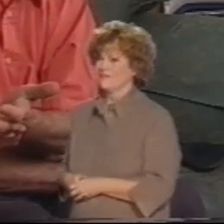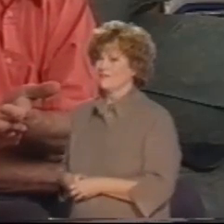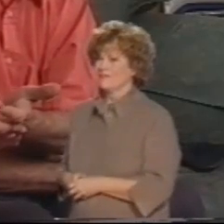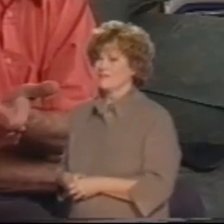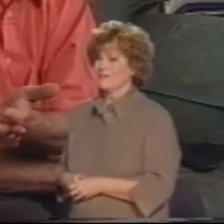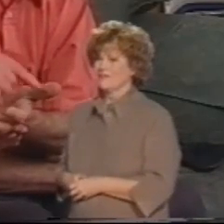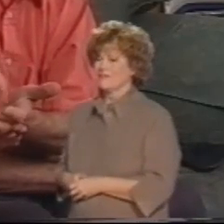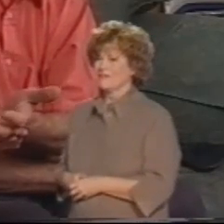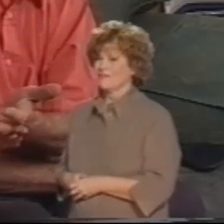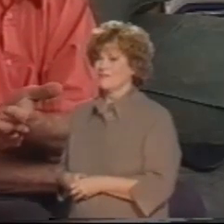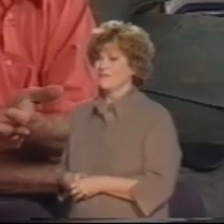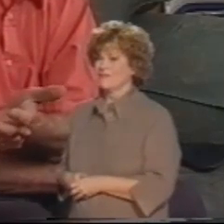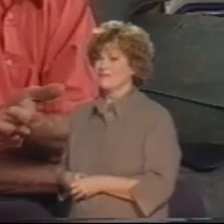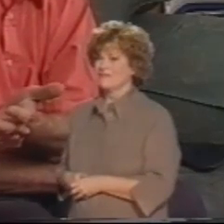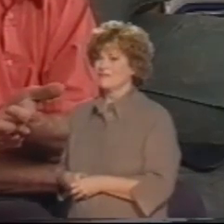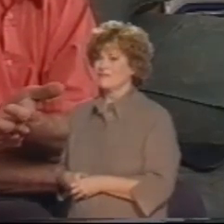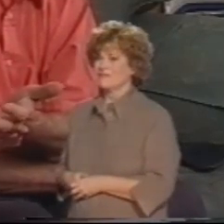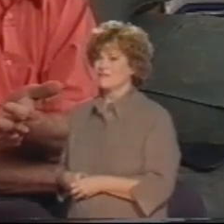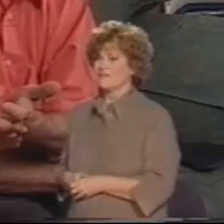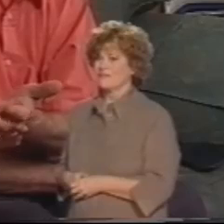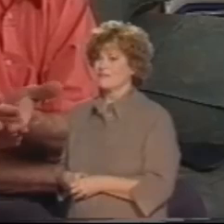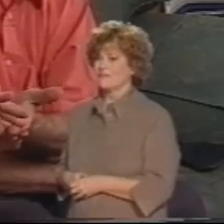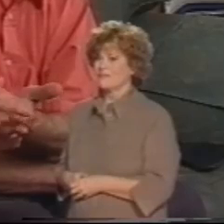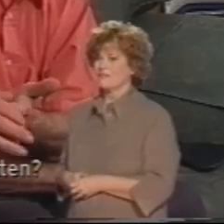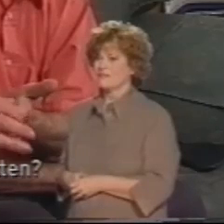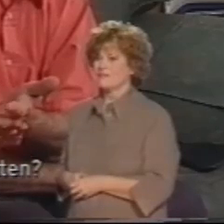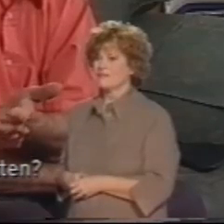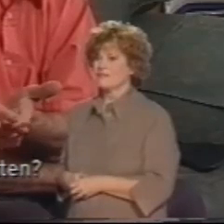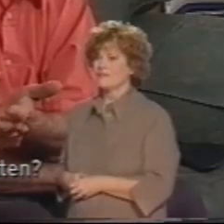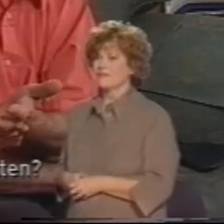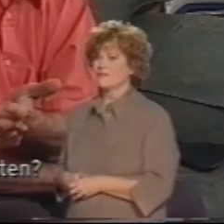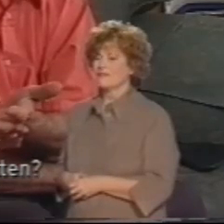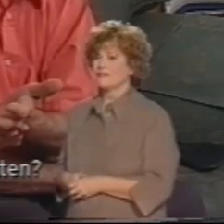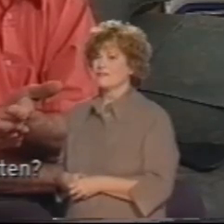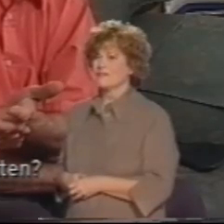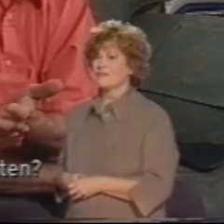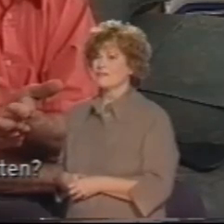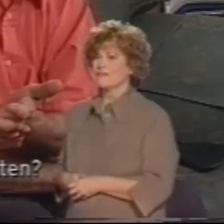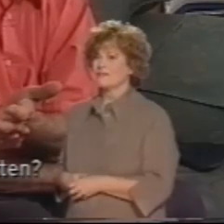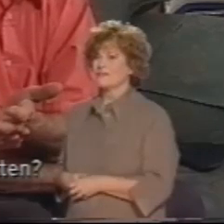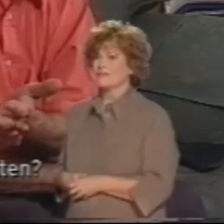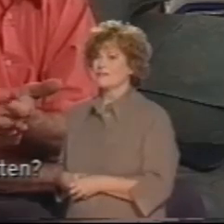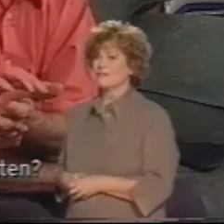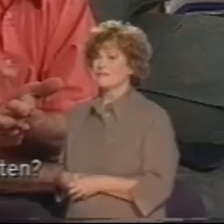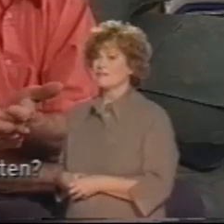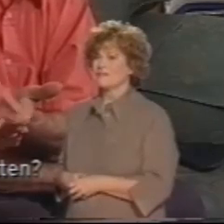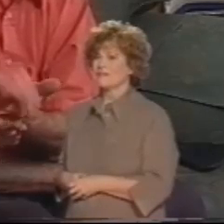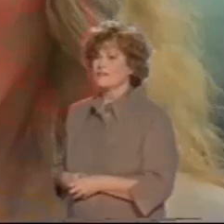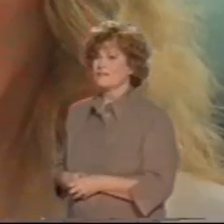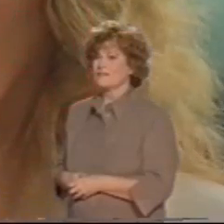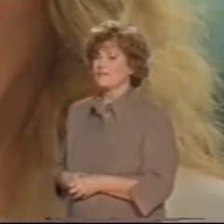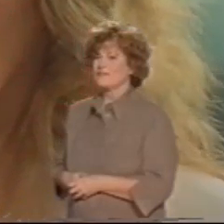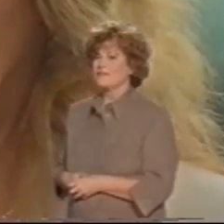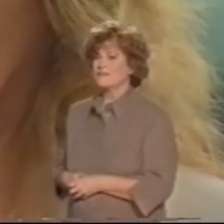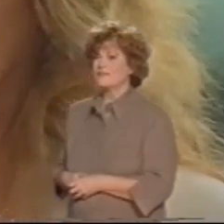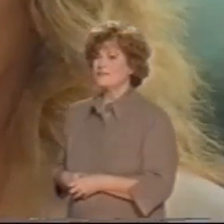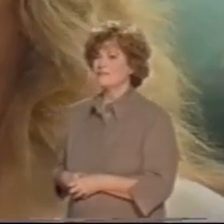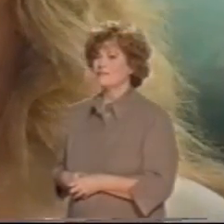tell me about the poems you have?